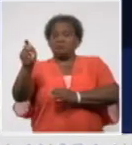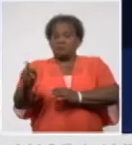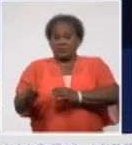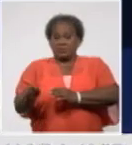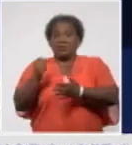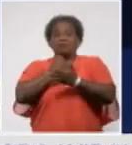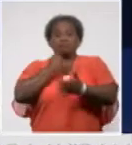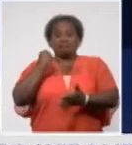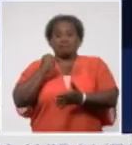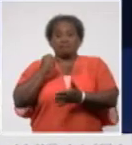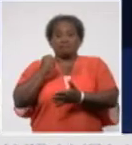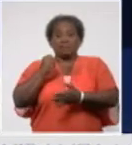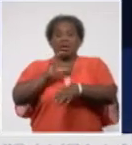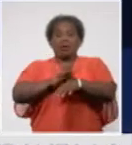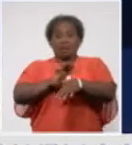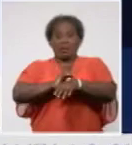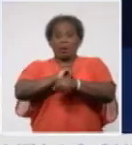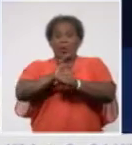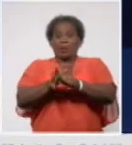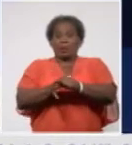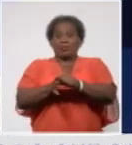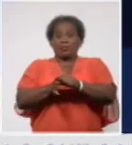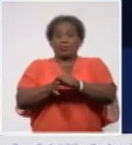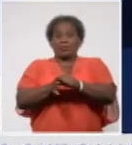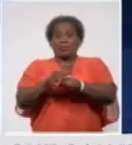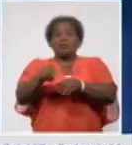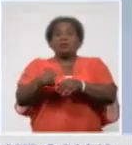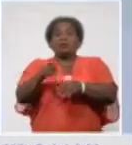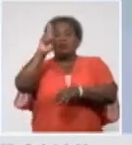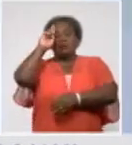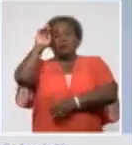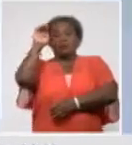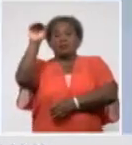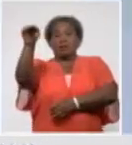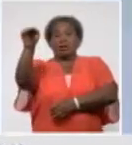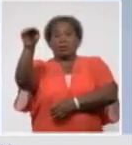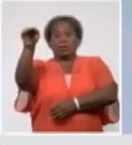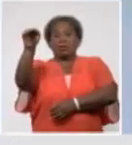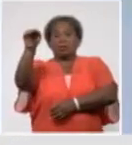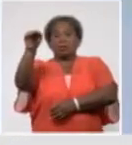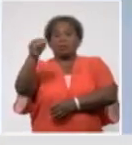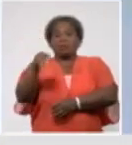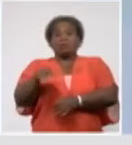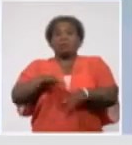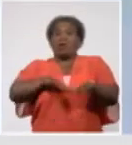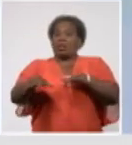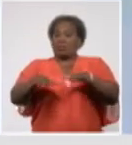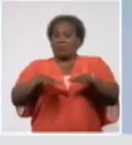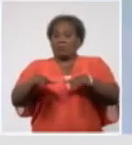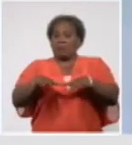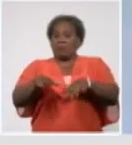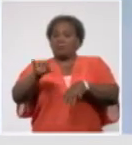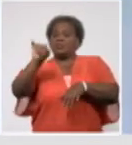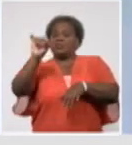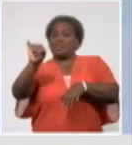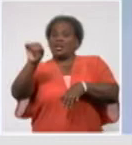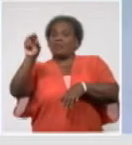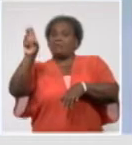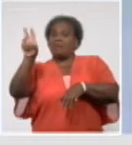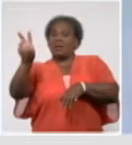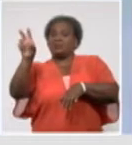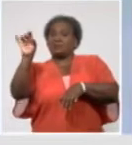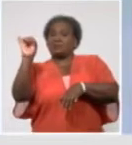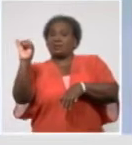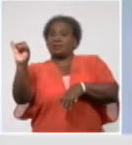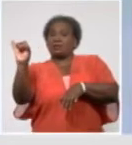To summarise, of the 4,459 people who have